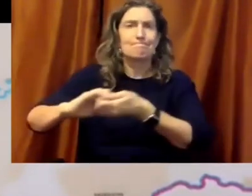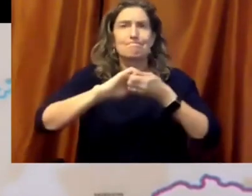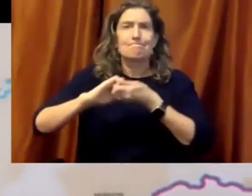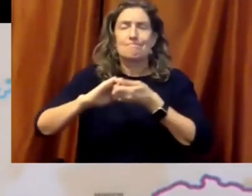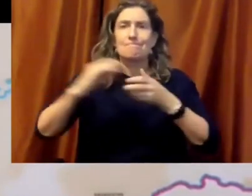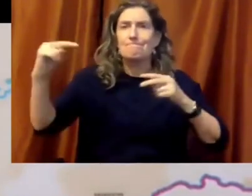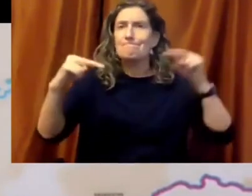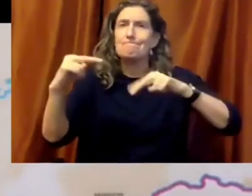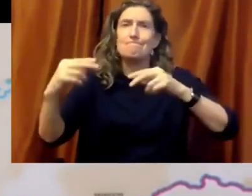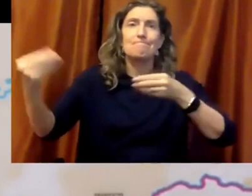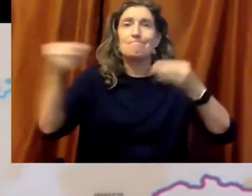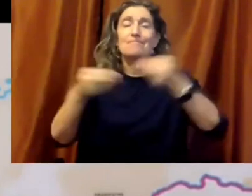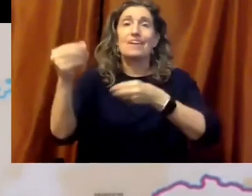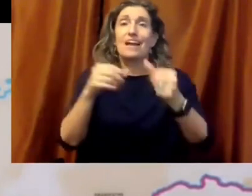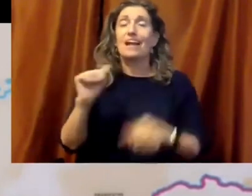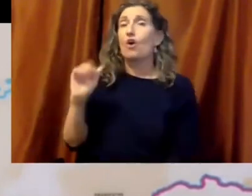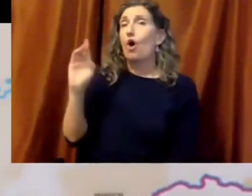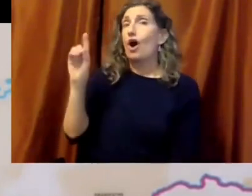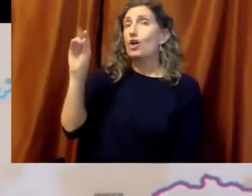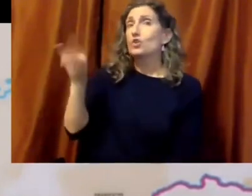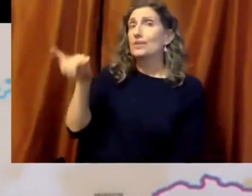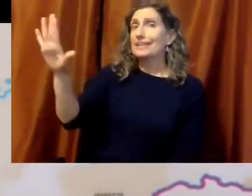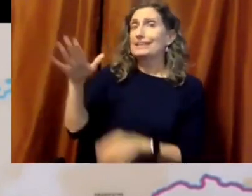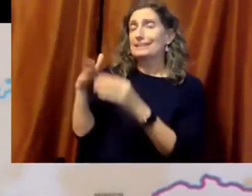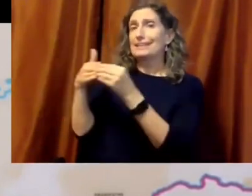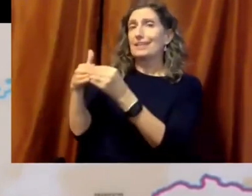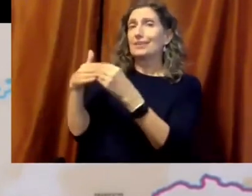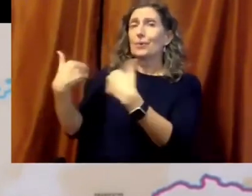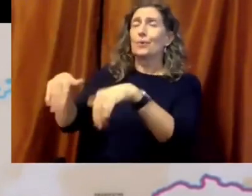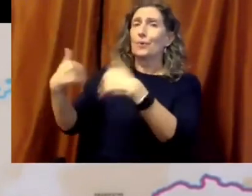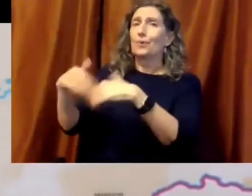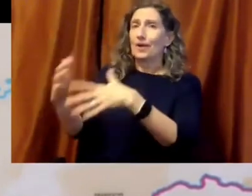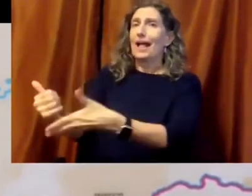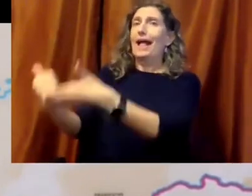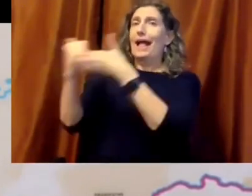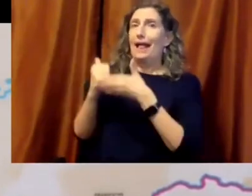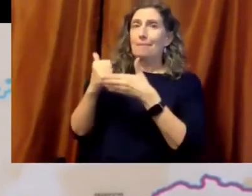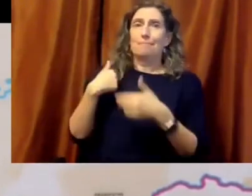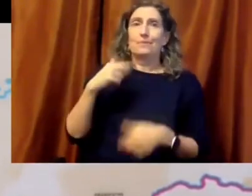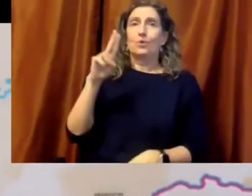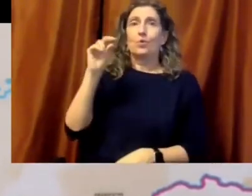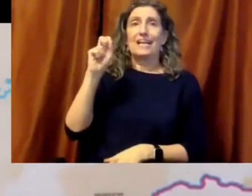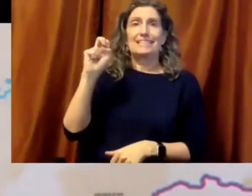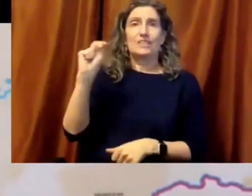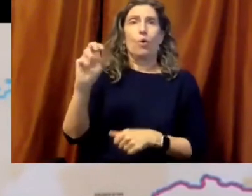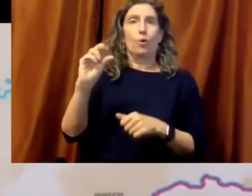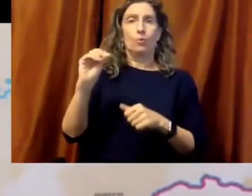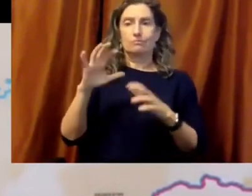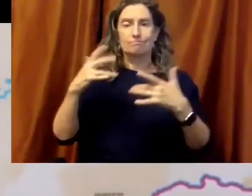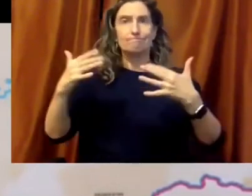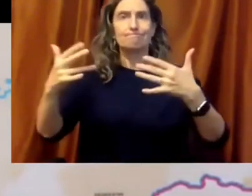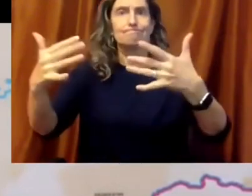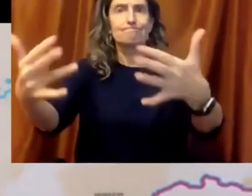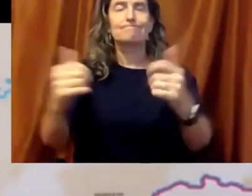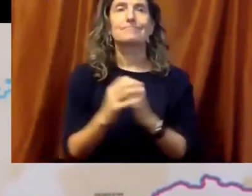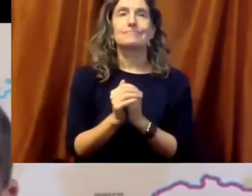credit. In that spirit, I wanted to speak with you all today about the teaching profession globally, as Mark said, in the context